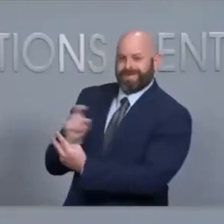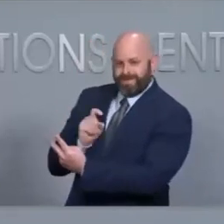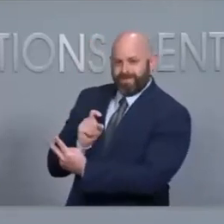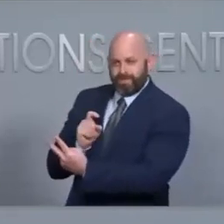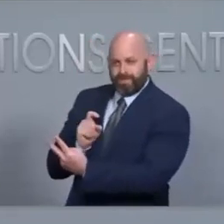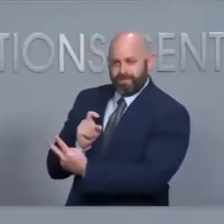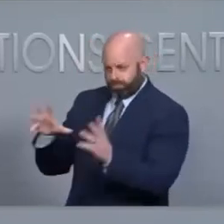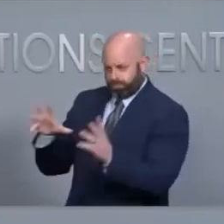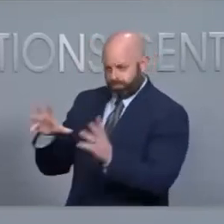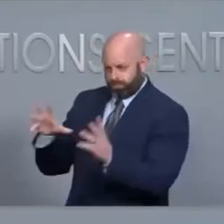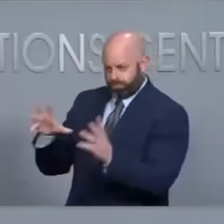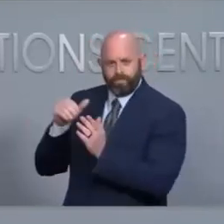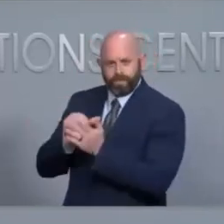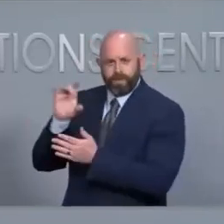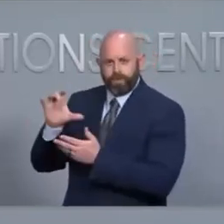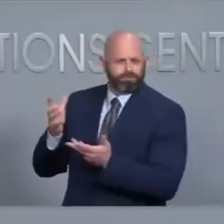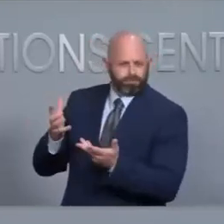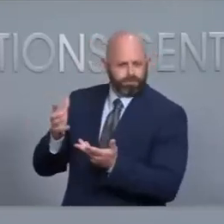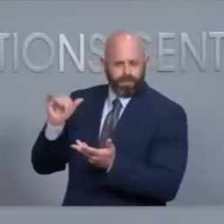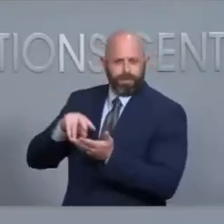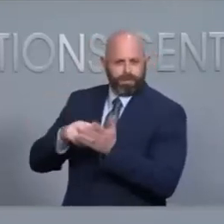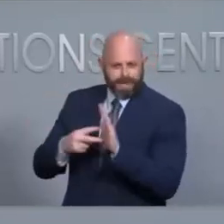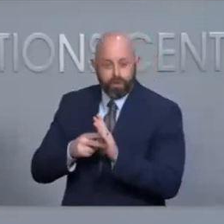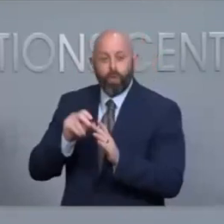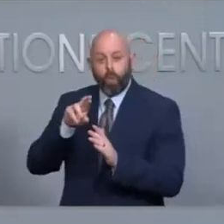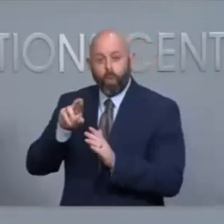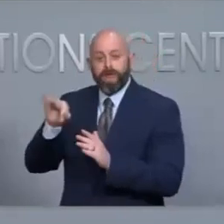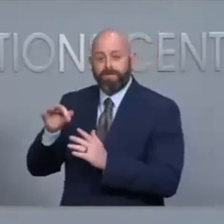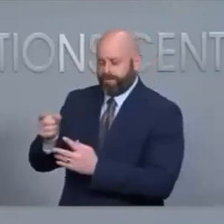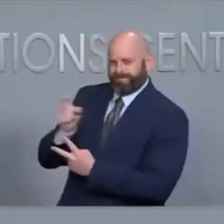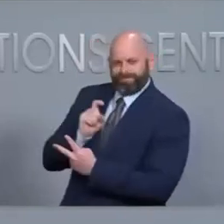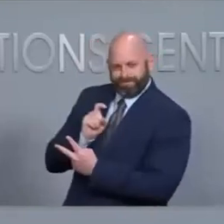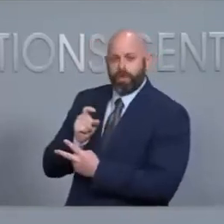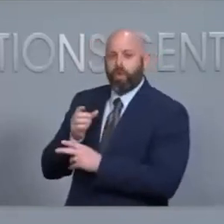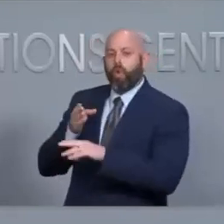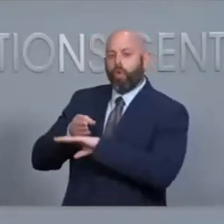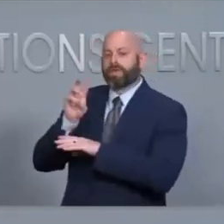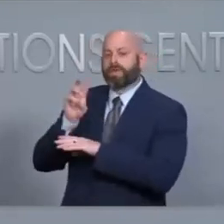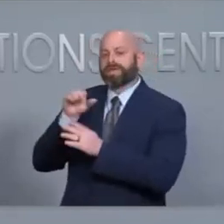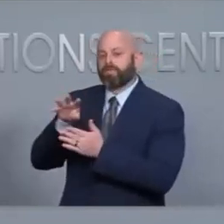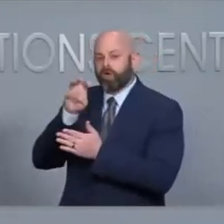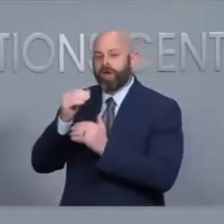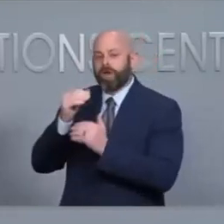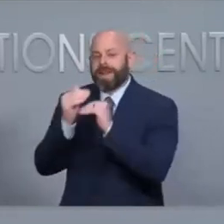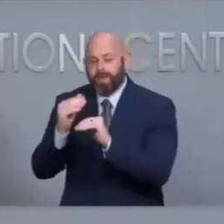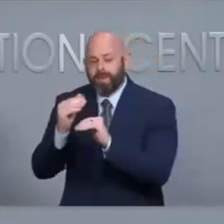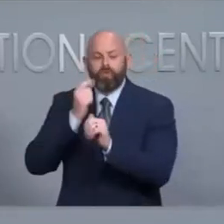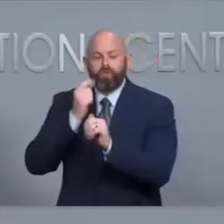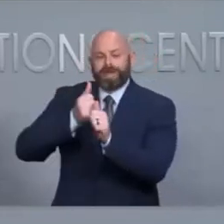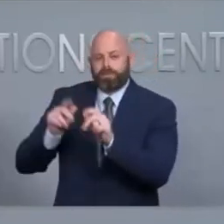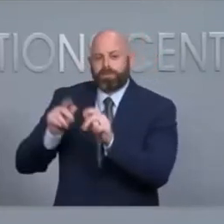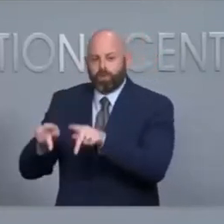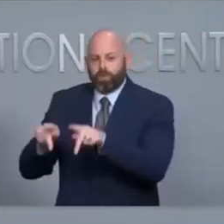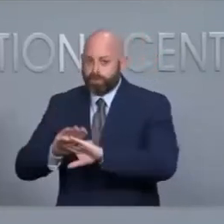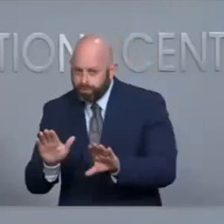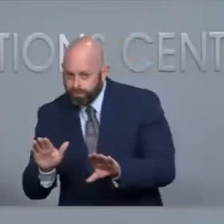if they get a donation that exceeds 6,400 limit we don't get many campaign finance questions